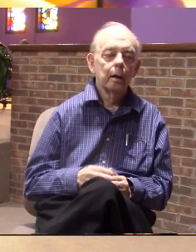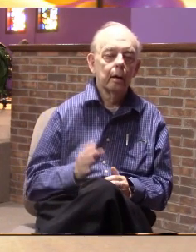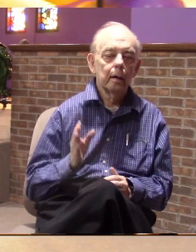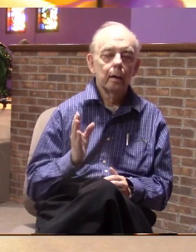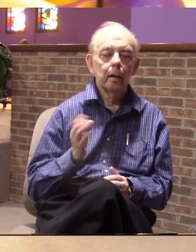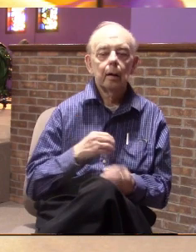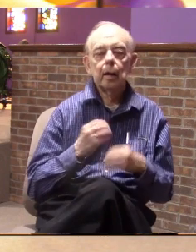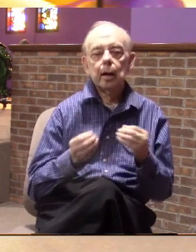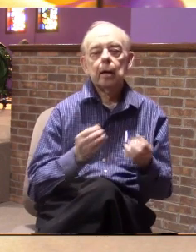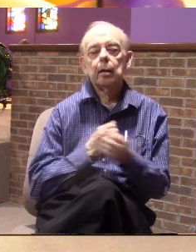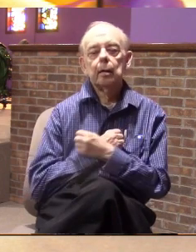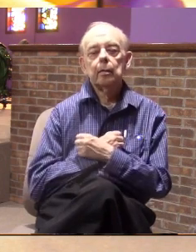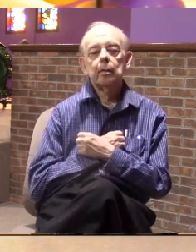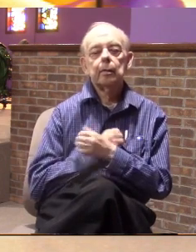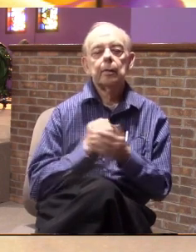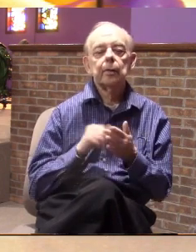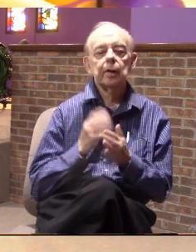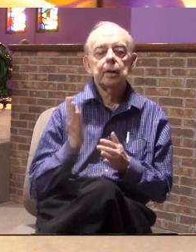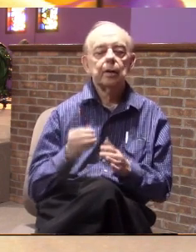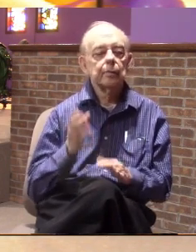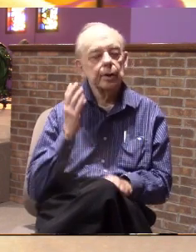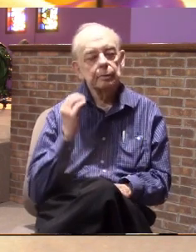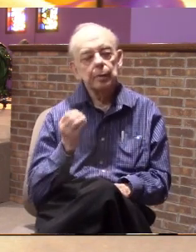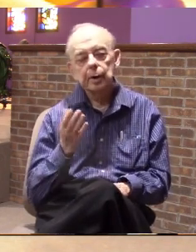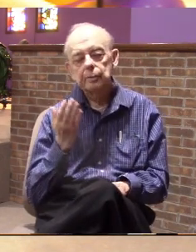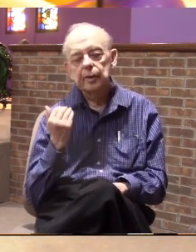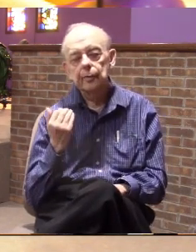it gave them love that they never experienced